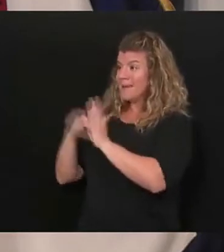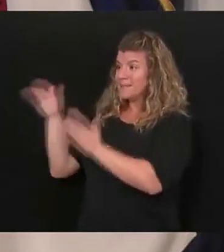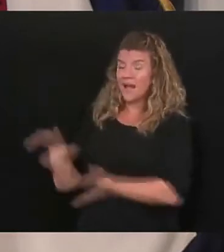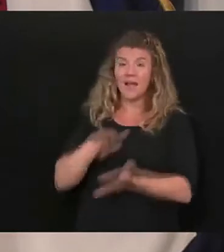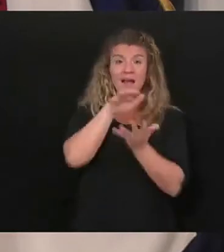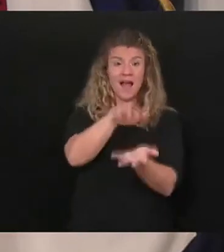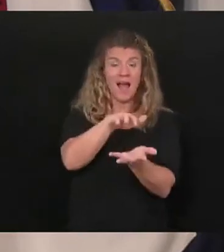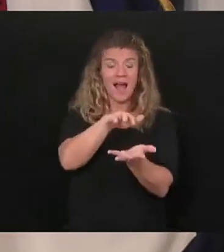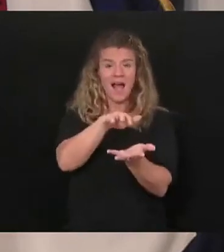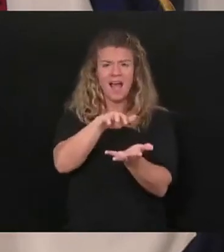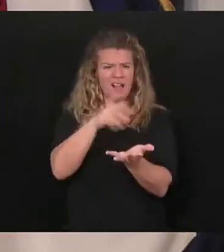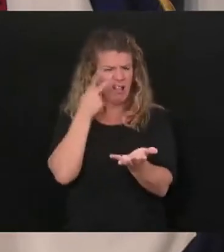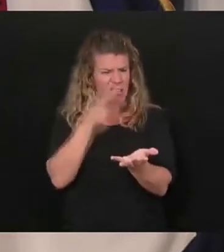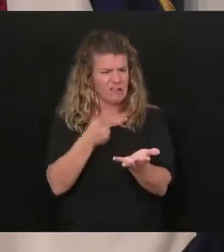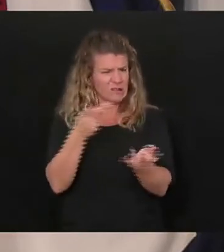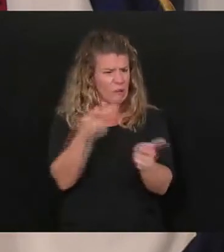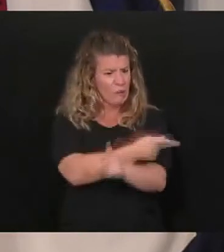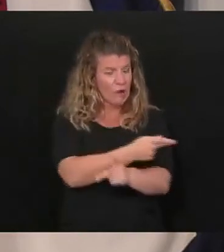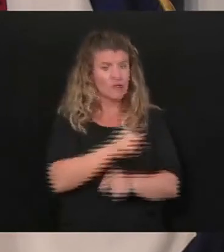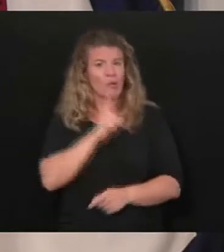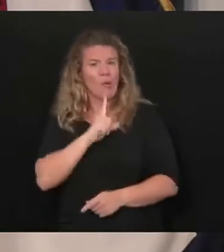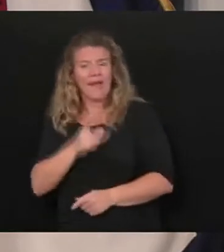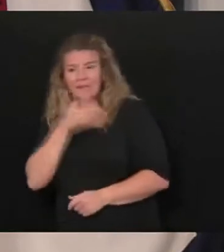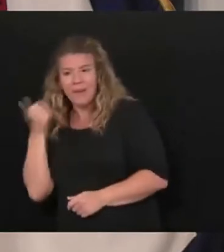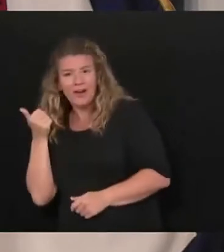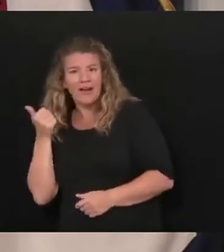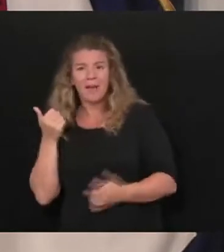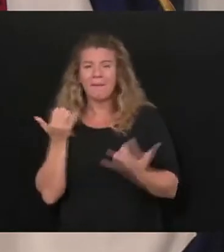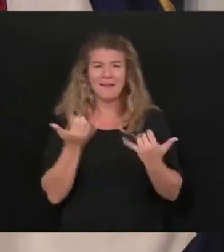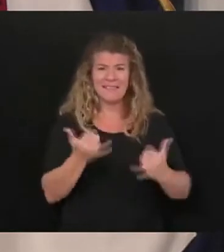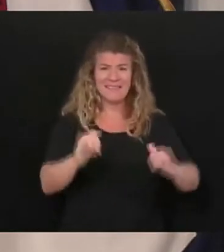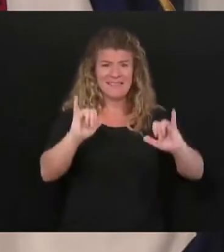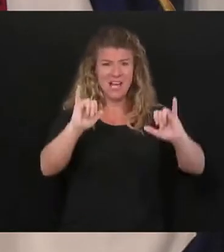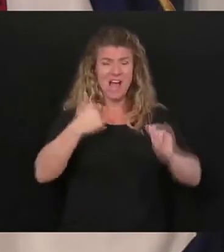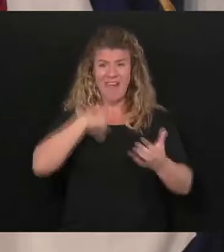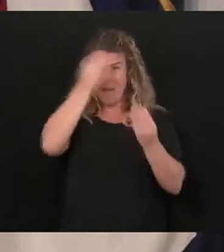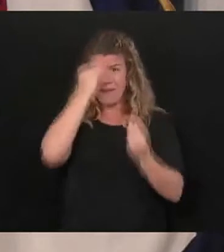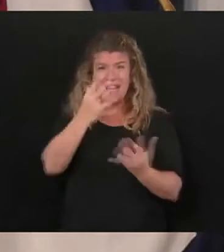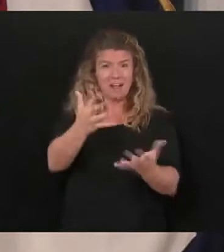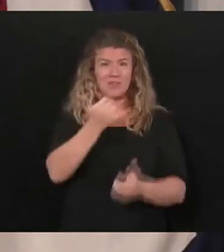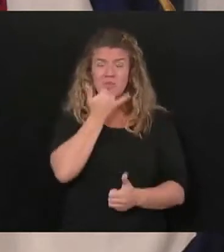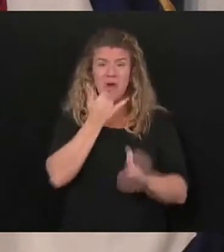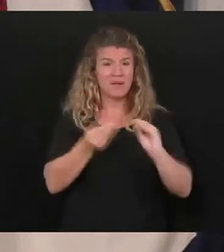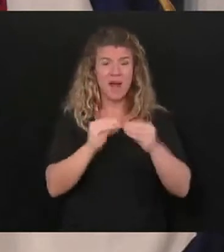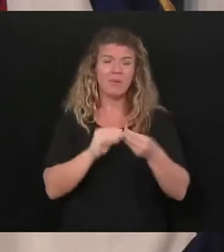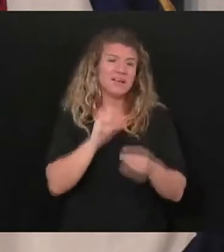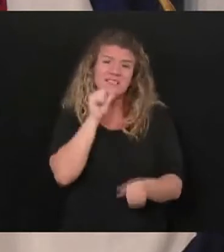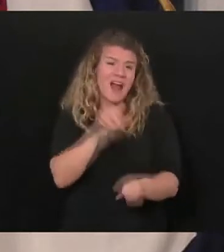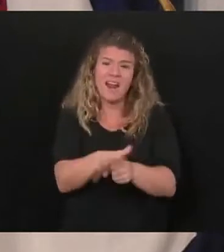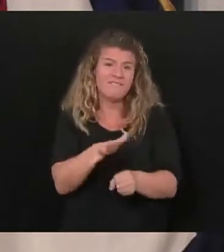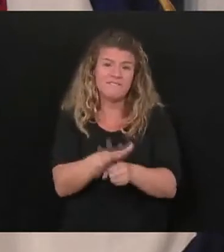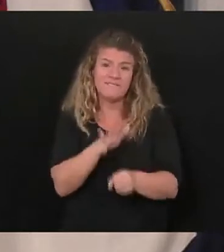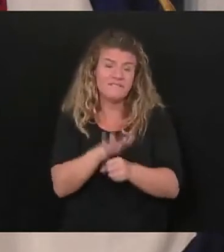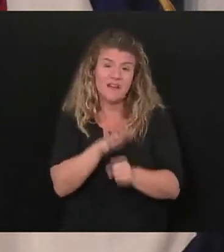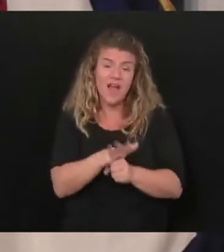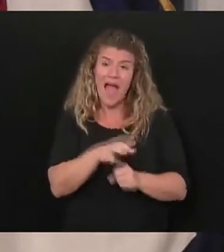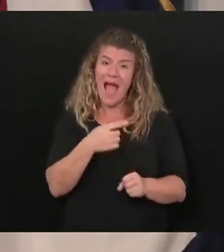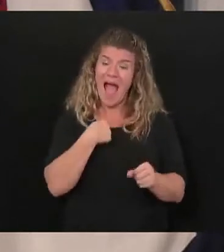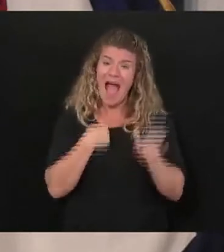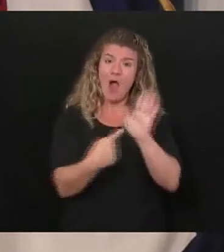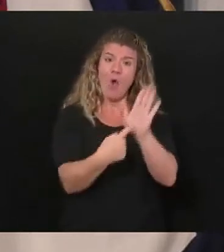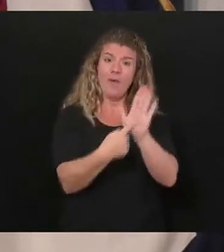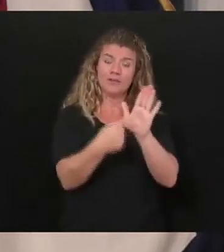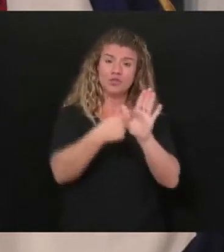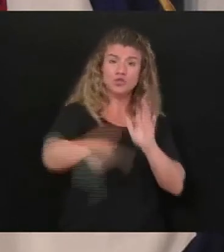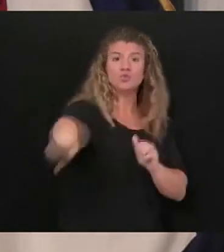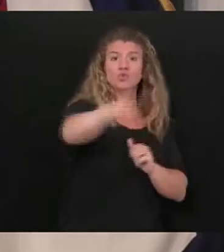telling you, they're still not right. And if they're not right, you know, we owe it to all West Virginians for